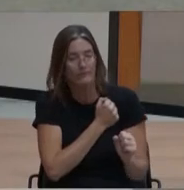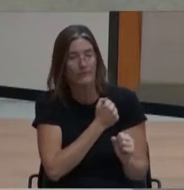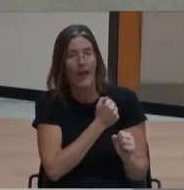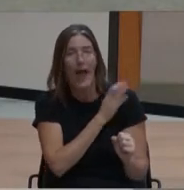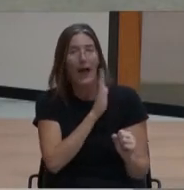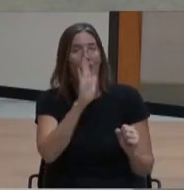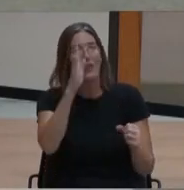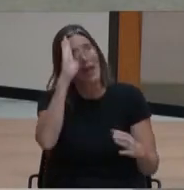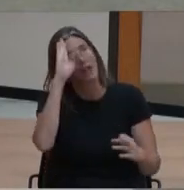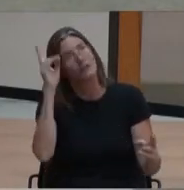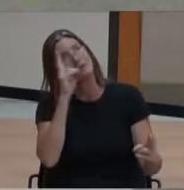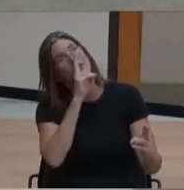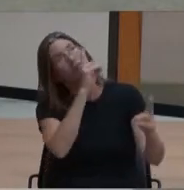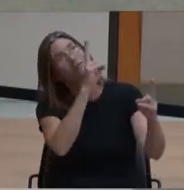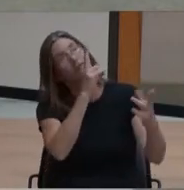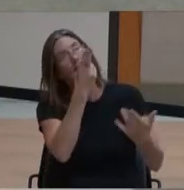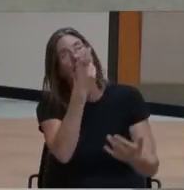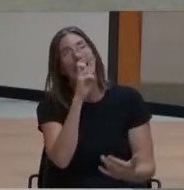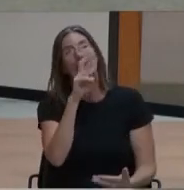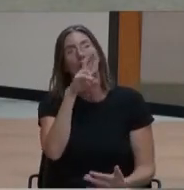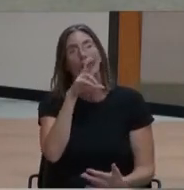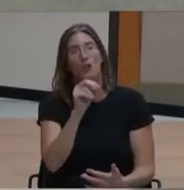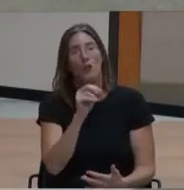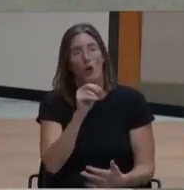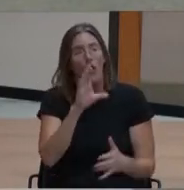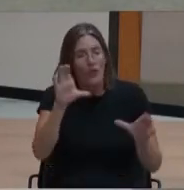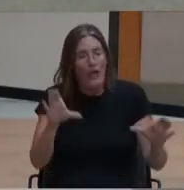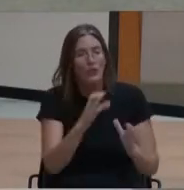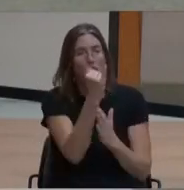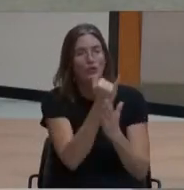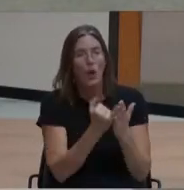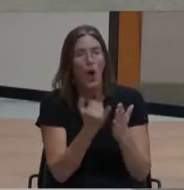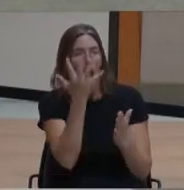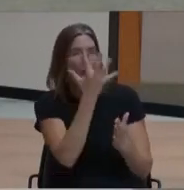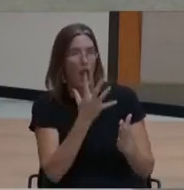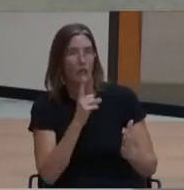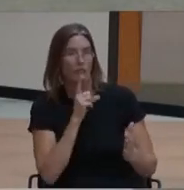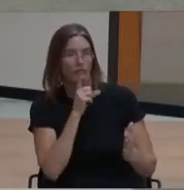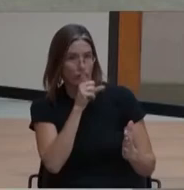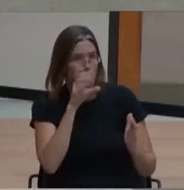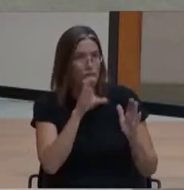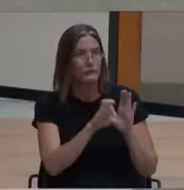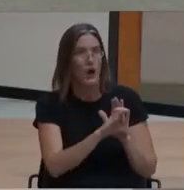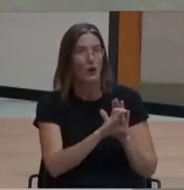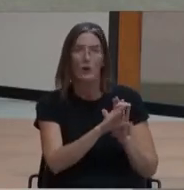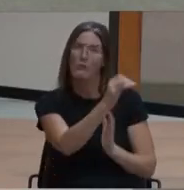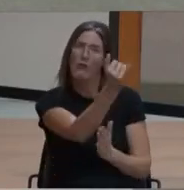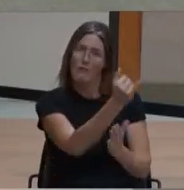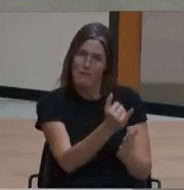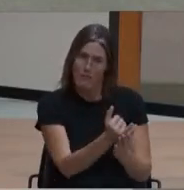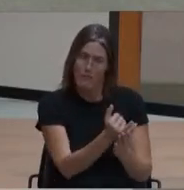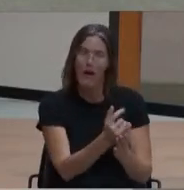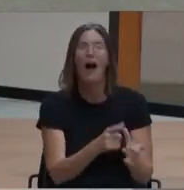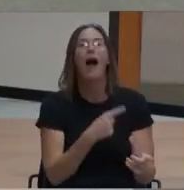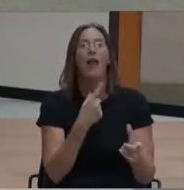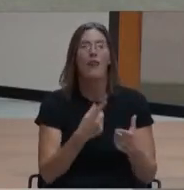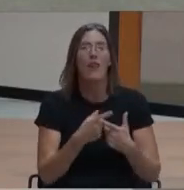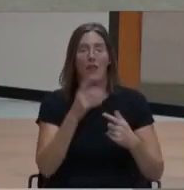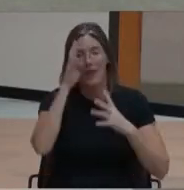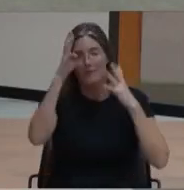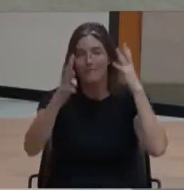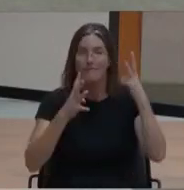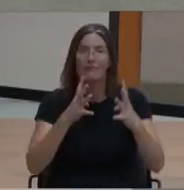drawings that are in a photorealism style. They then created mini-altars to house their art.